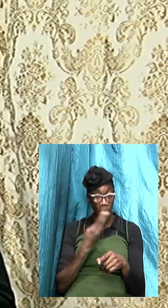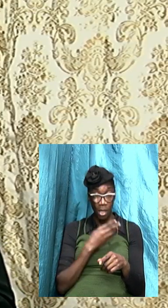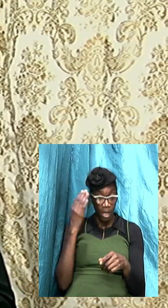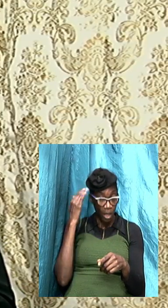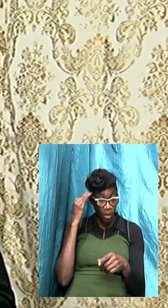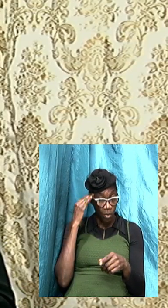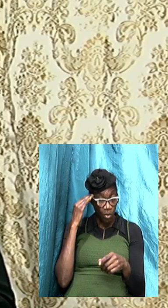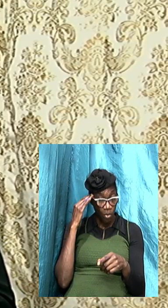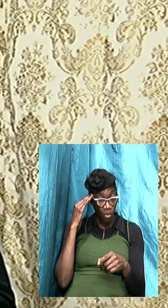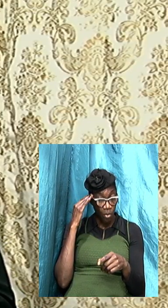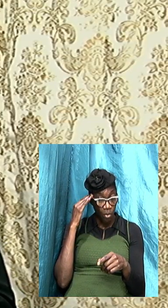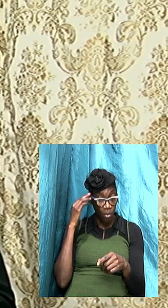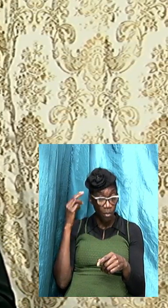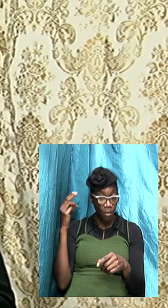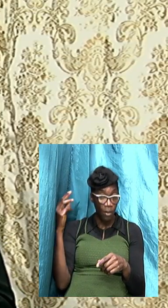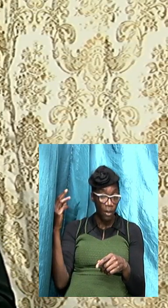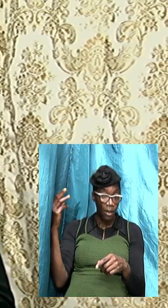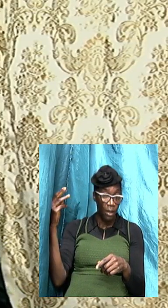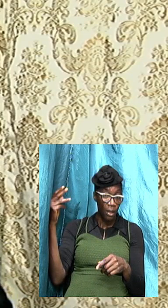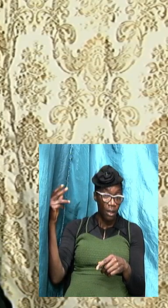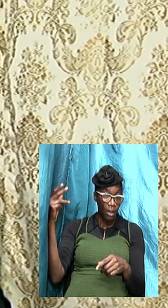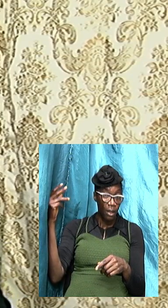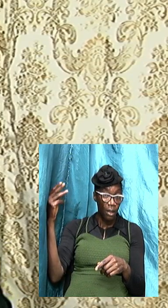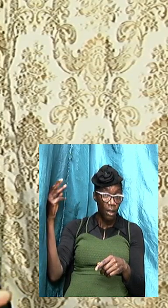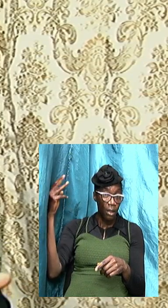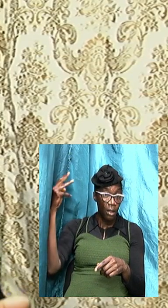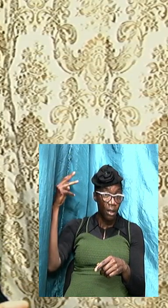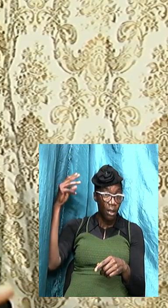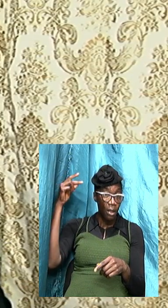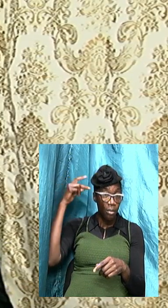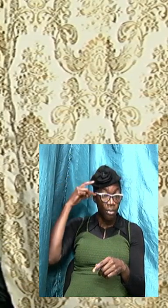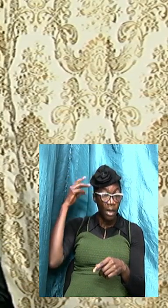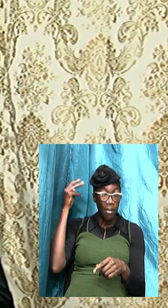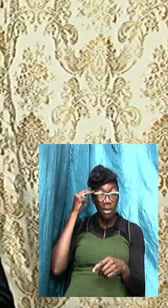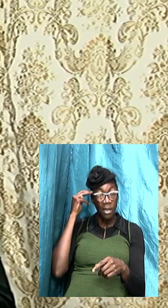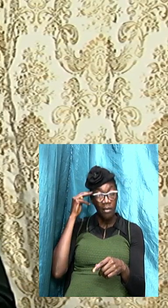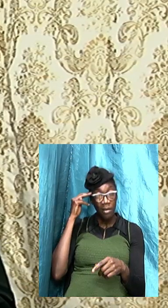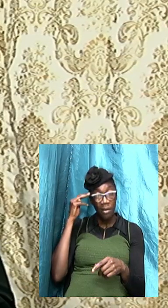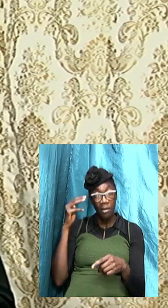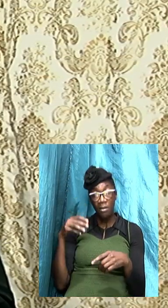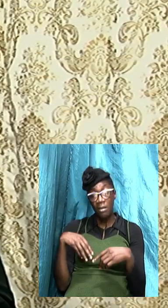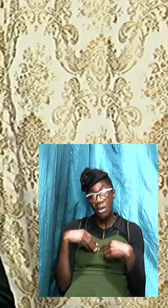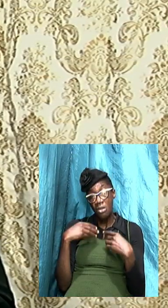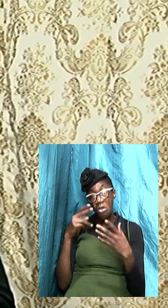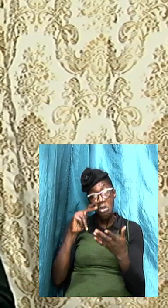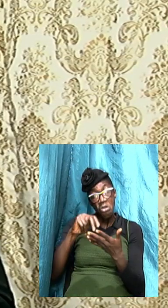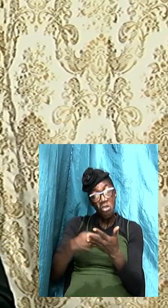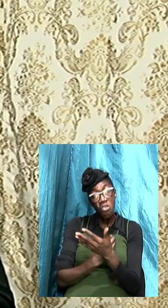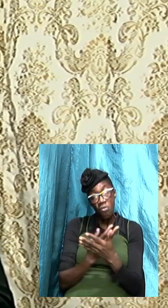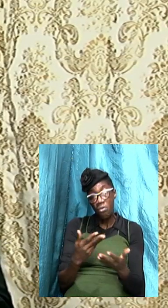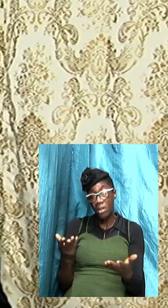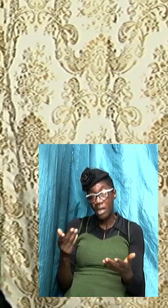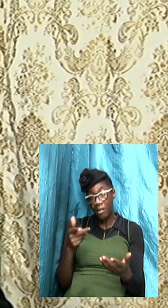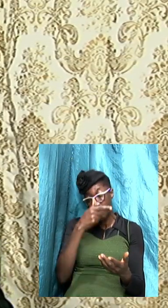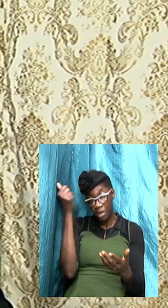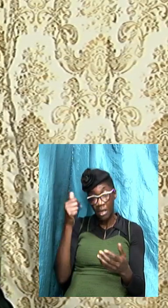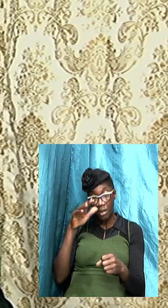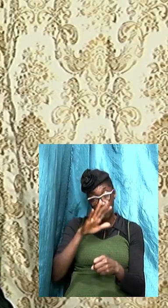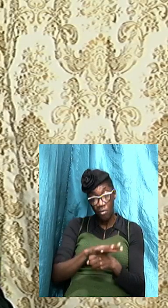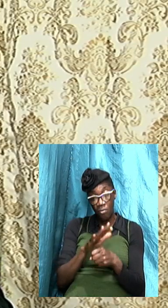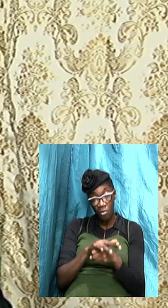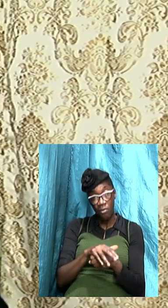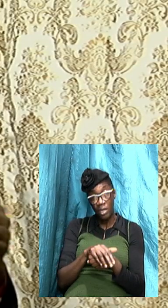the prime minister has implemented new measure because their COVID